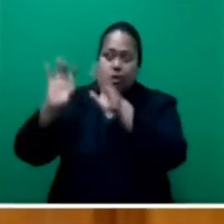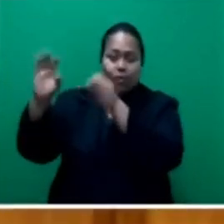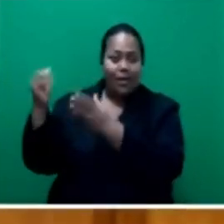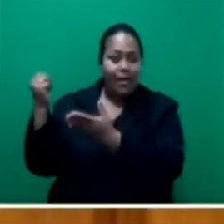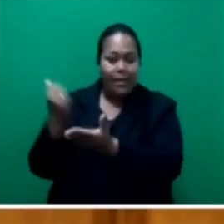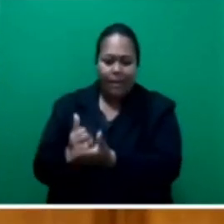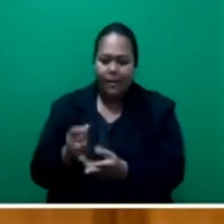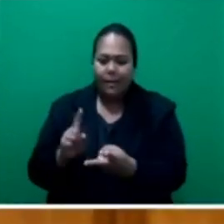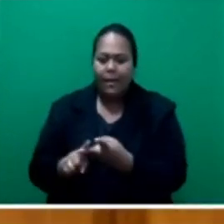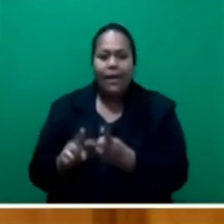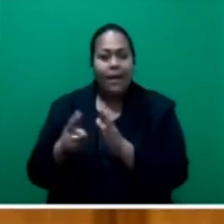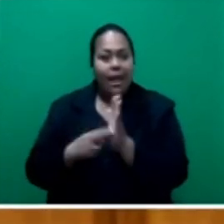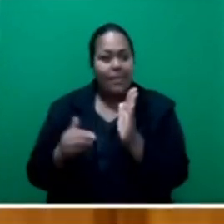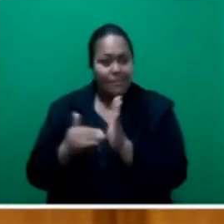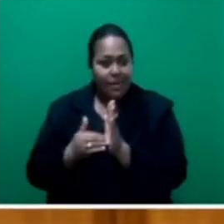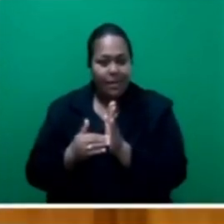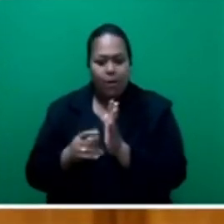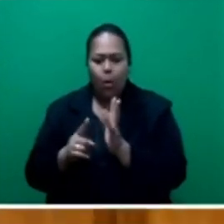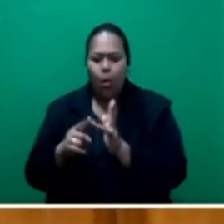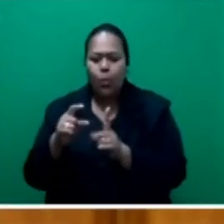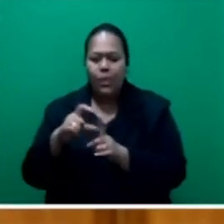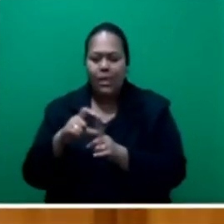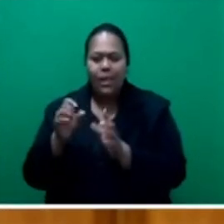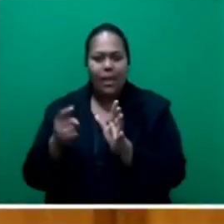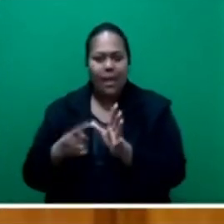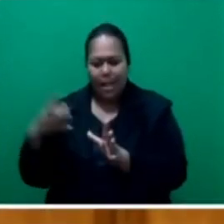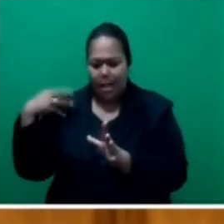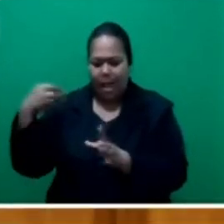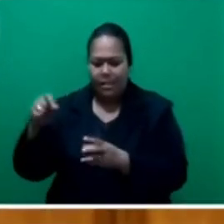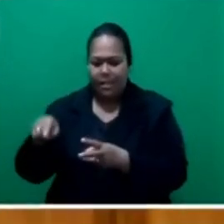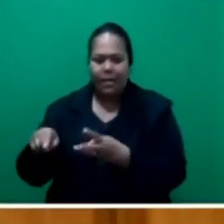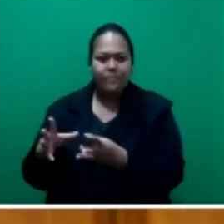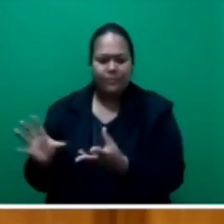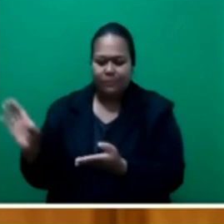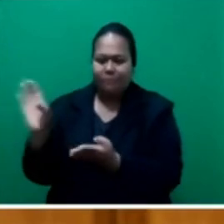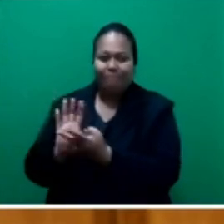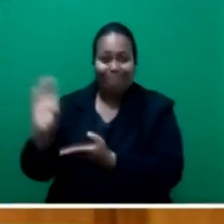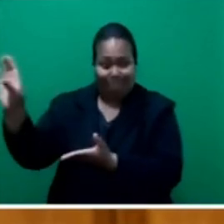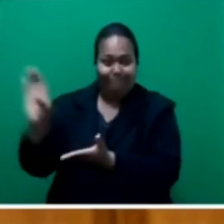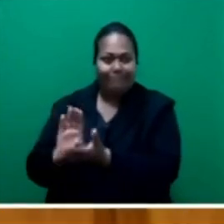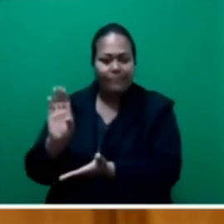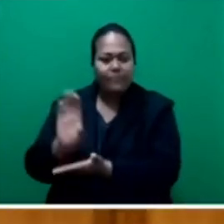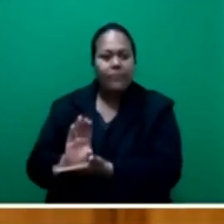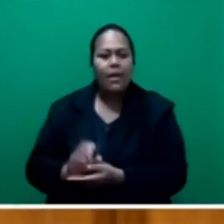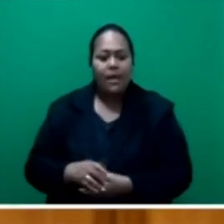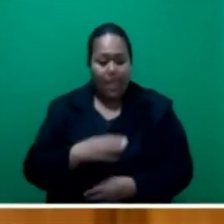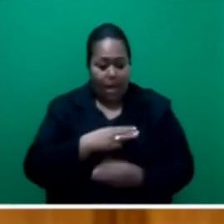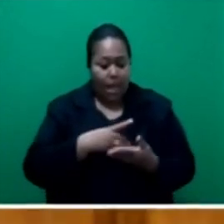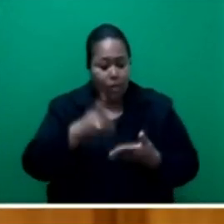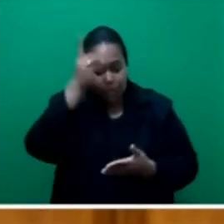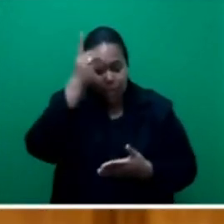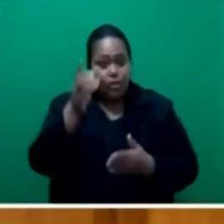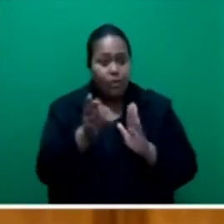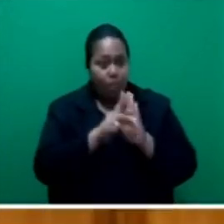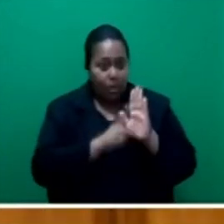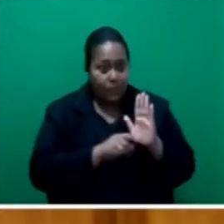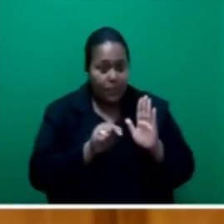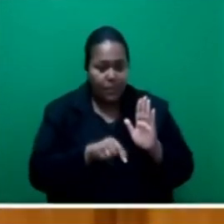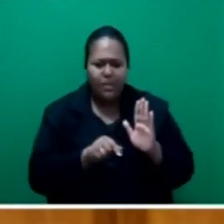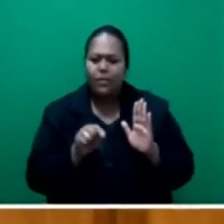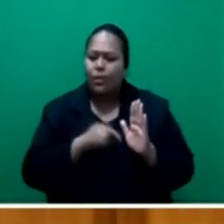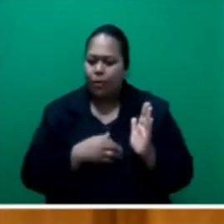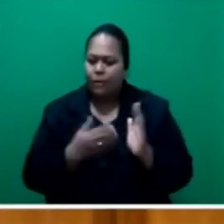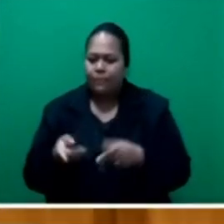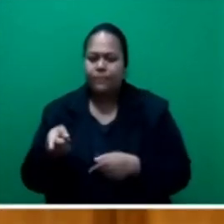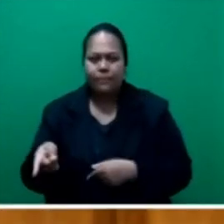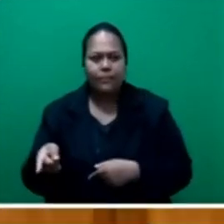NCODA, and the Canada Fund. The SBA government based many of its education policies on this Education Fiji